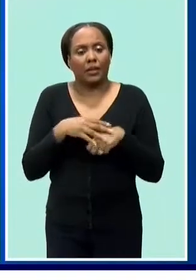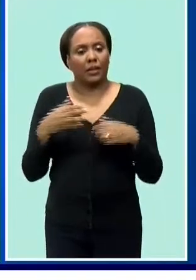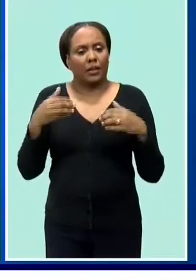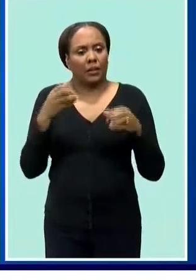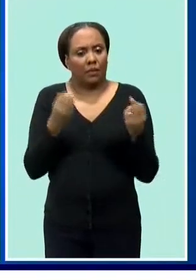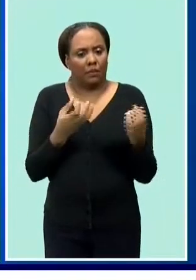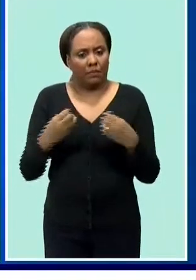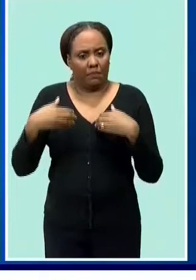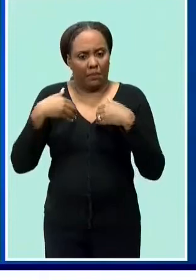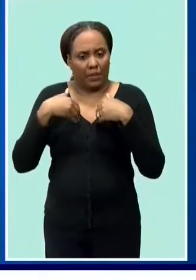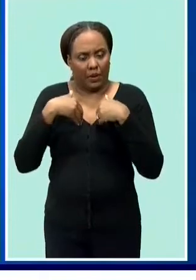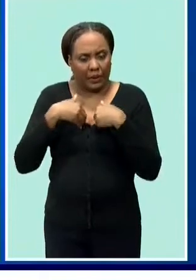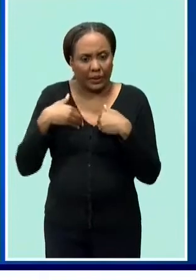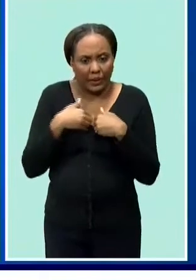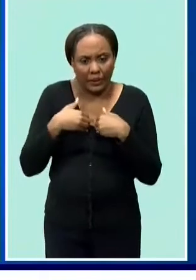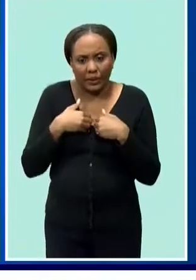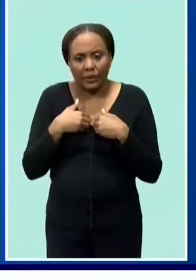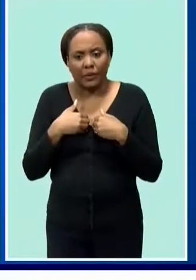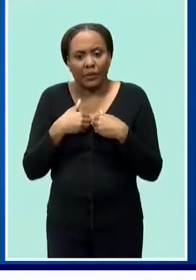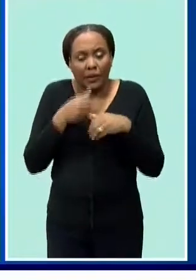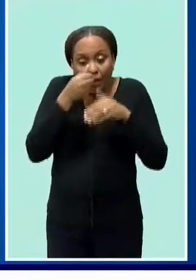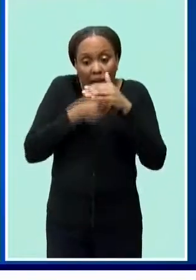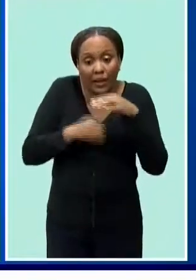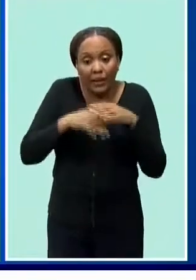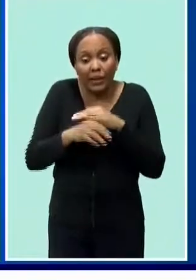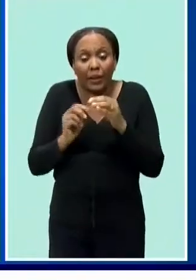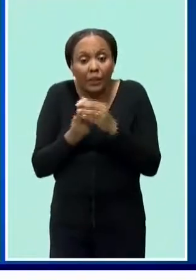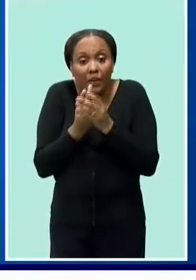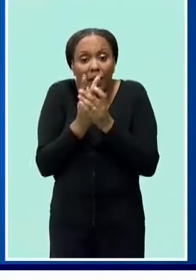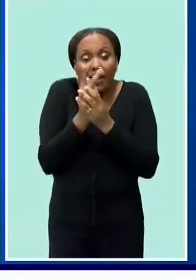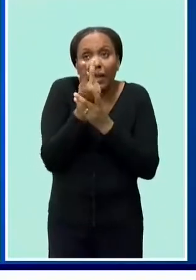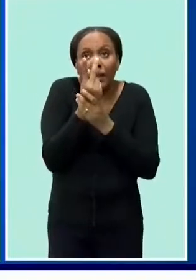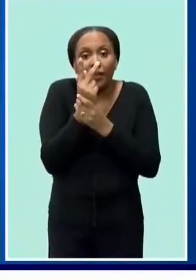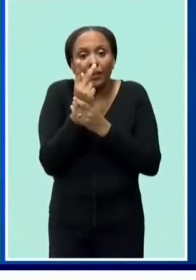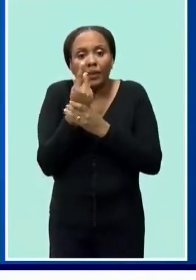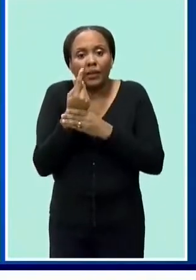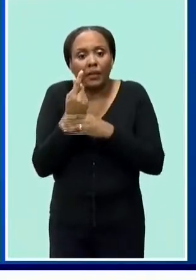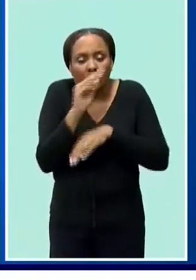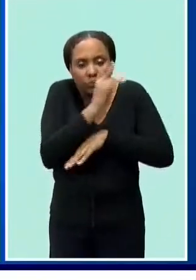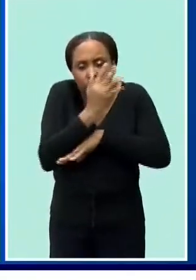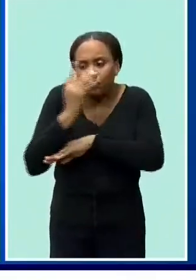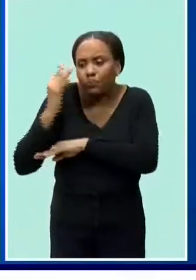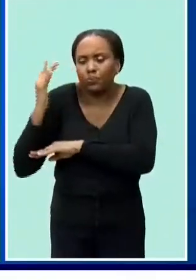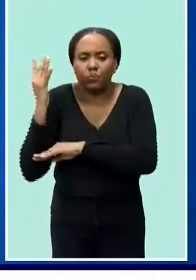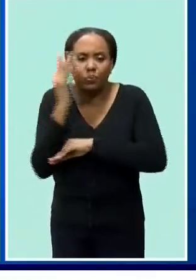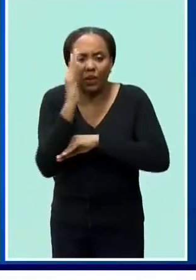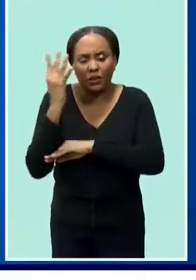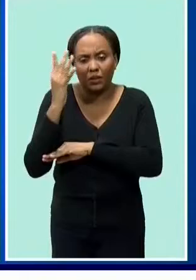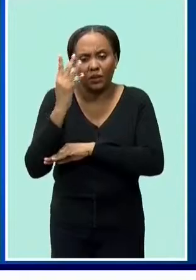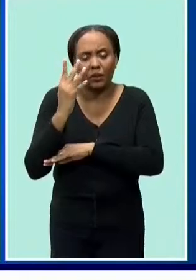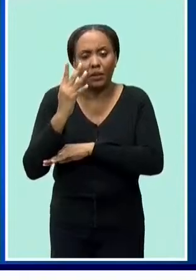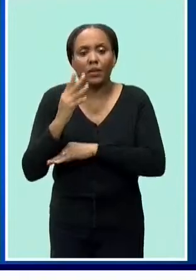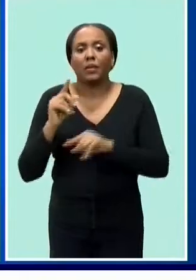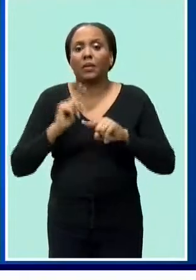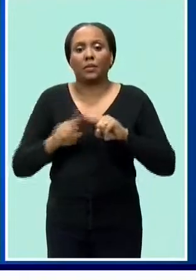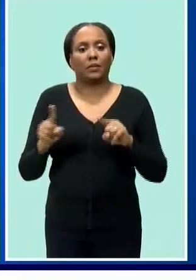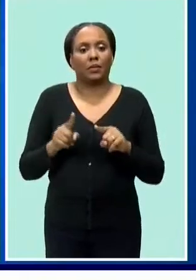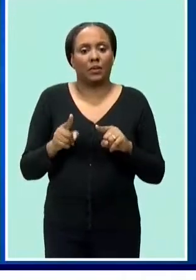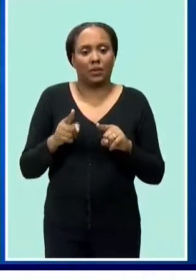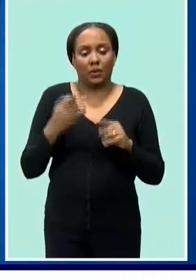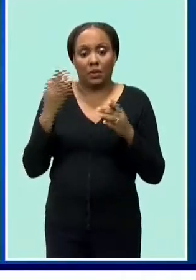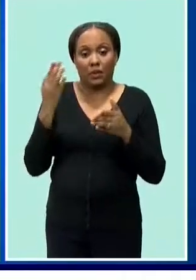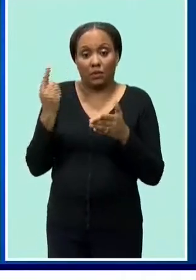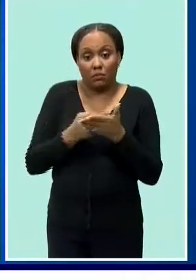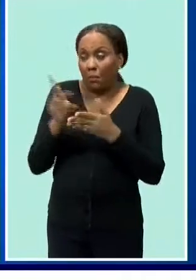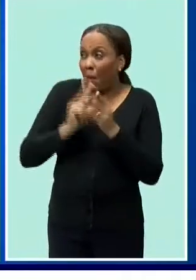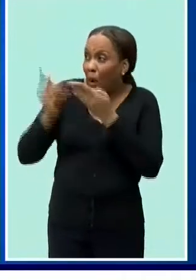creatures tend to hide in plants or clip-ins and are often smuggling to barbados after shipment however he stresses there are